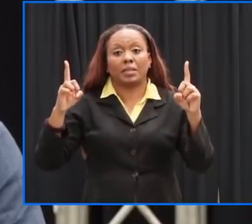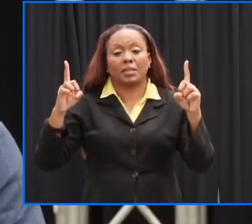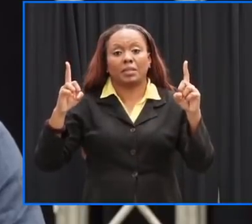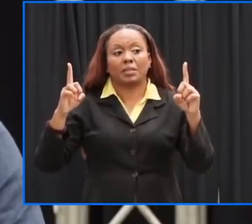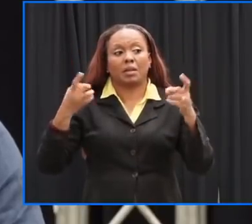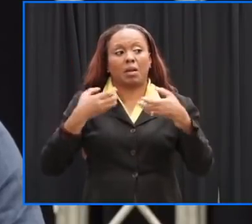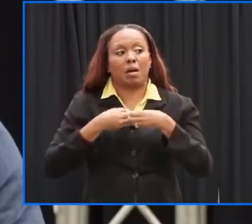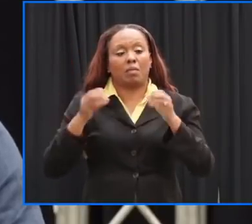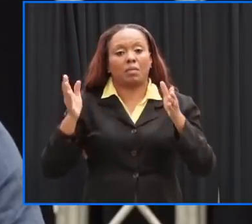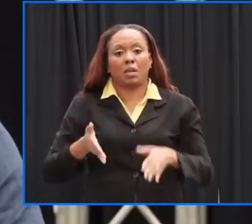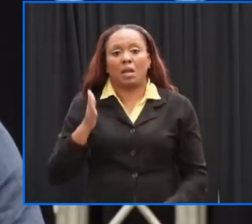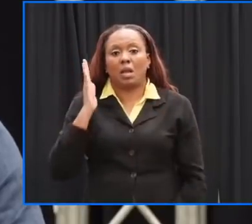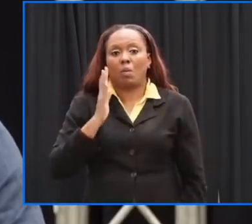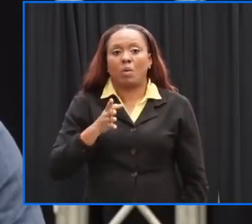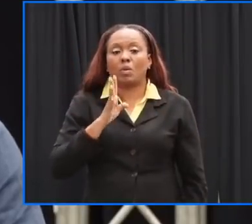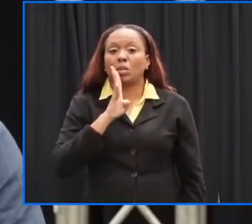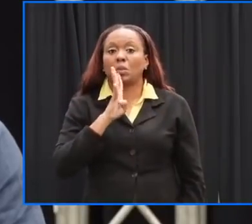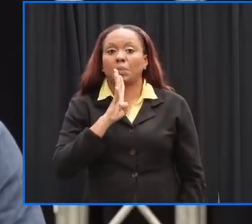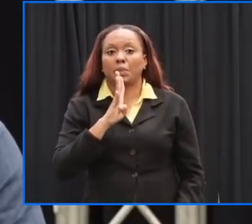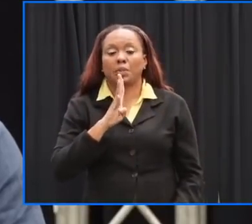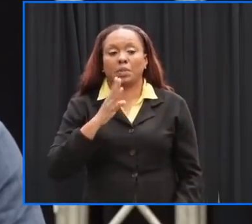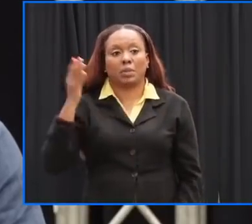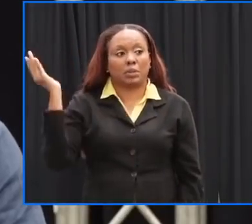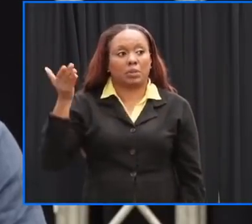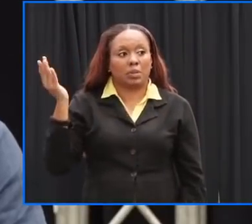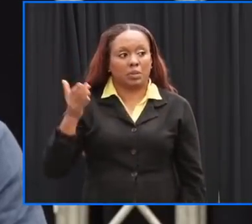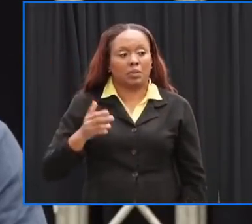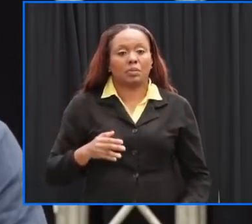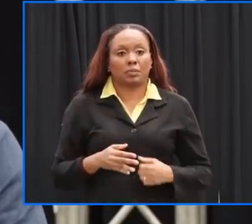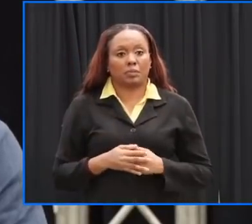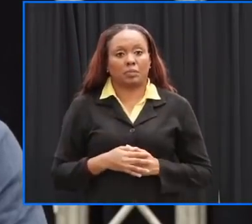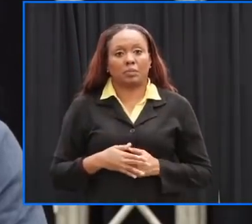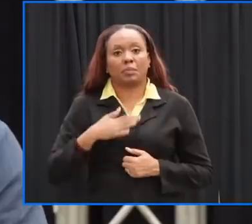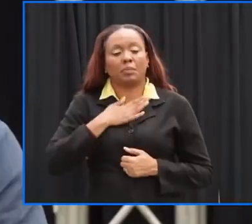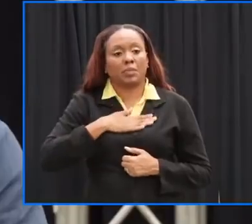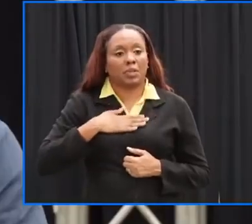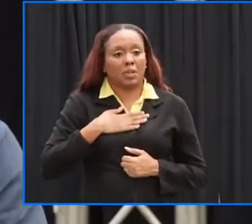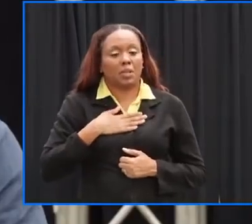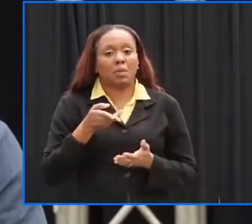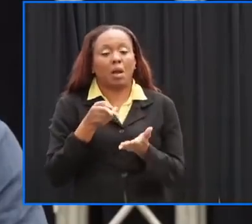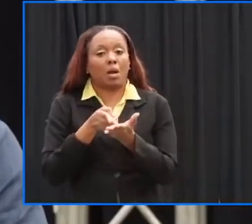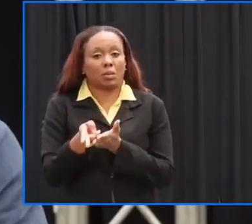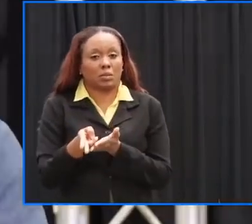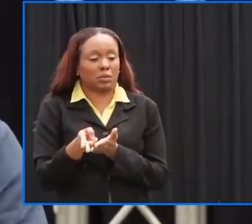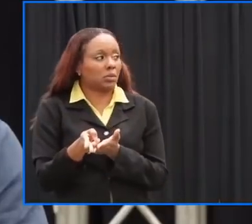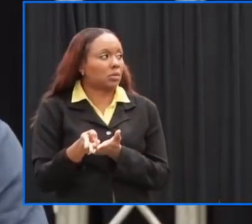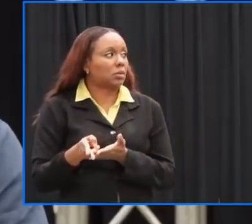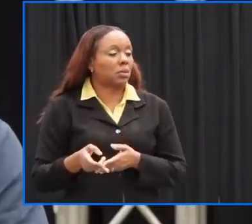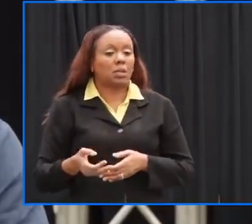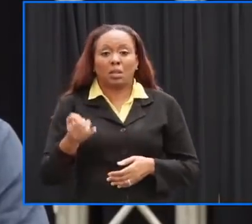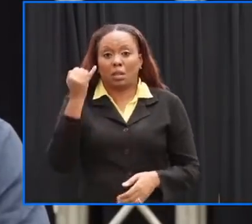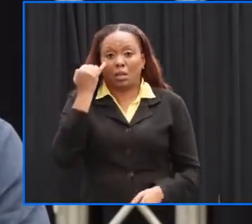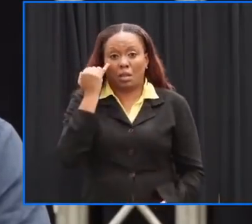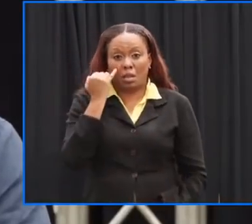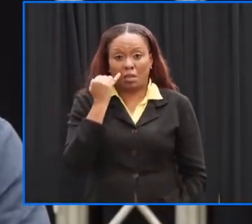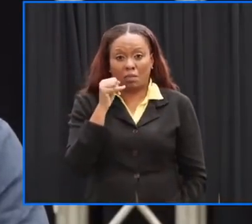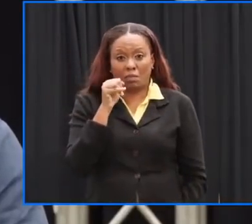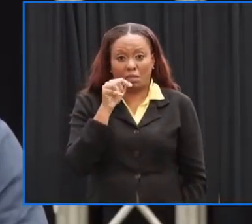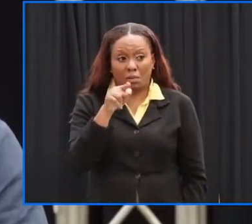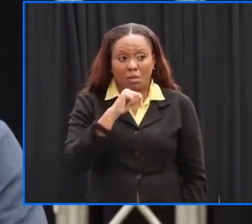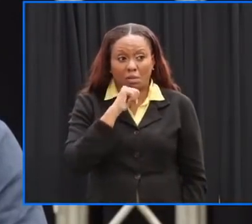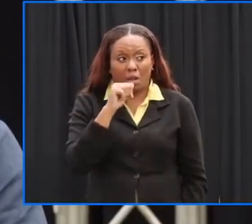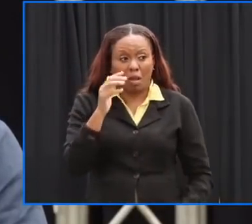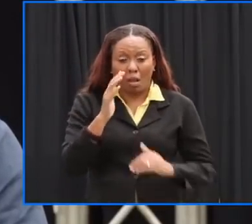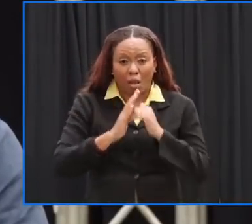please be honest with yourselves if you are not comfortable or you have